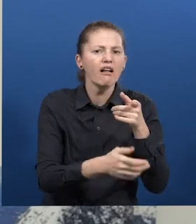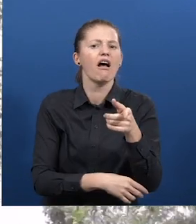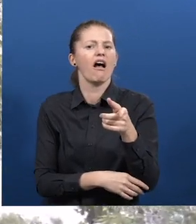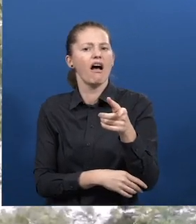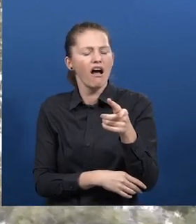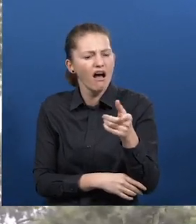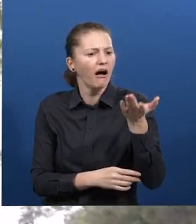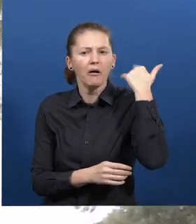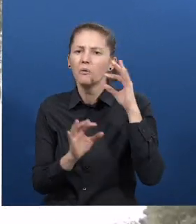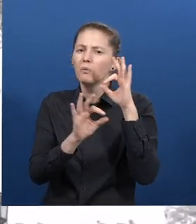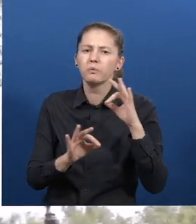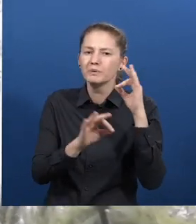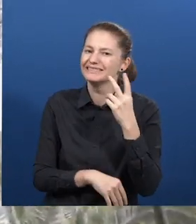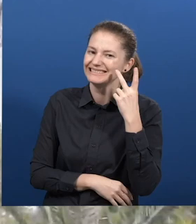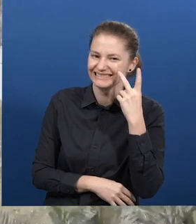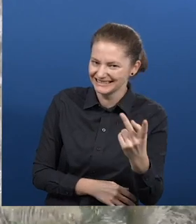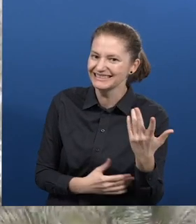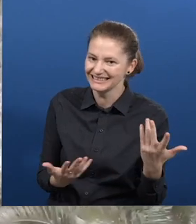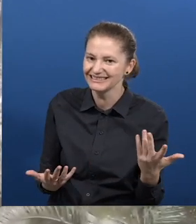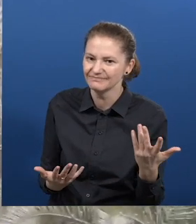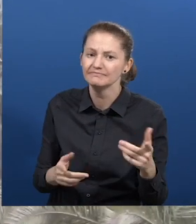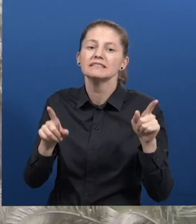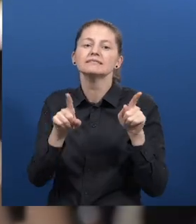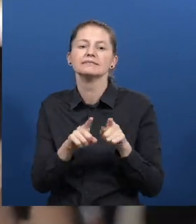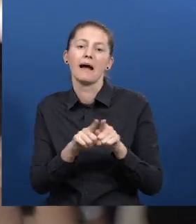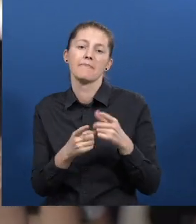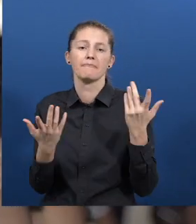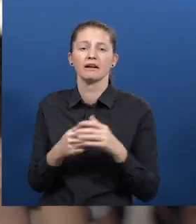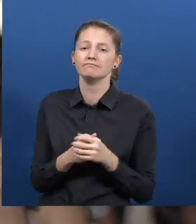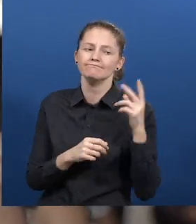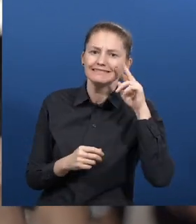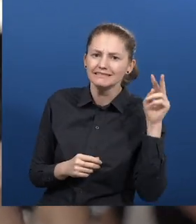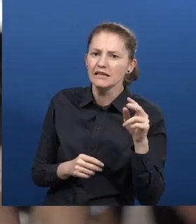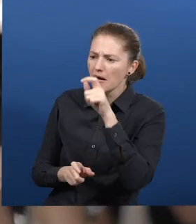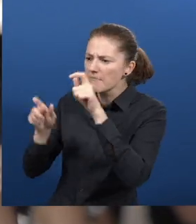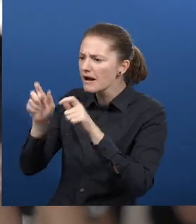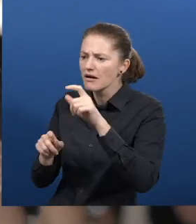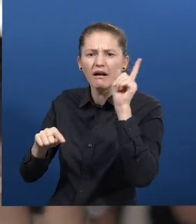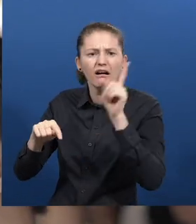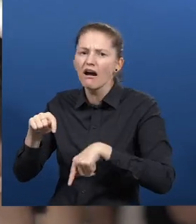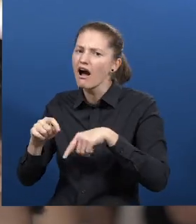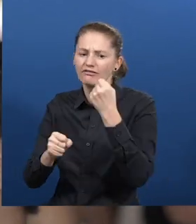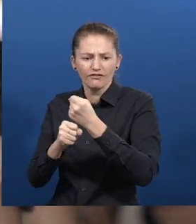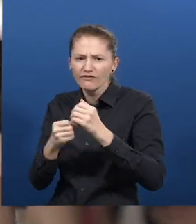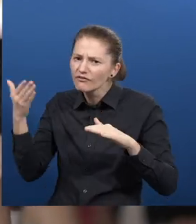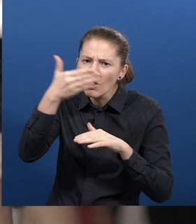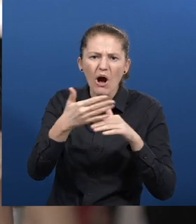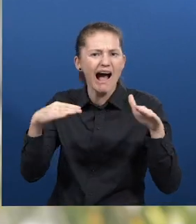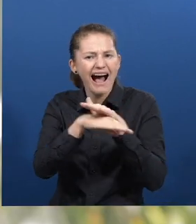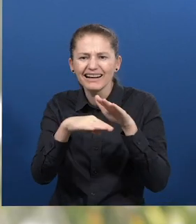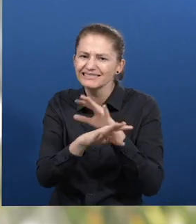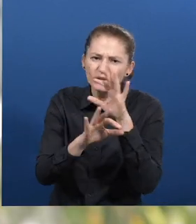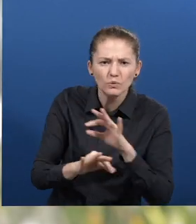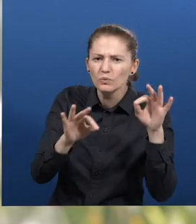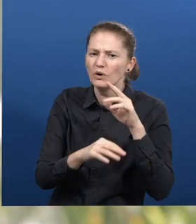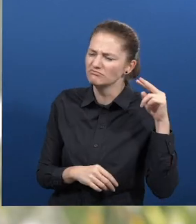cannot access work, and take care of those barriers in future iterations of this intervention. And the second thing is,